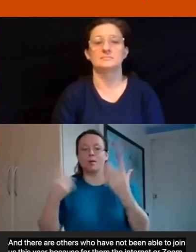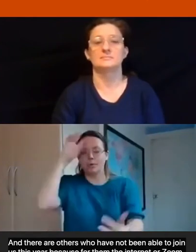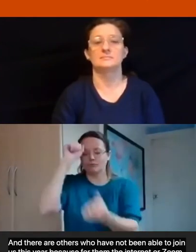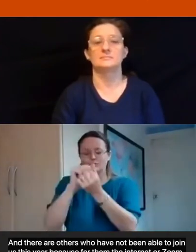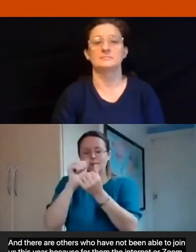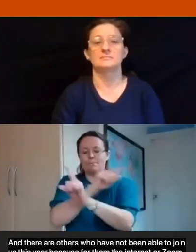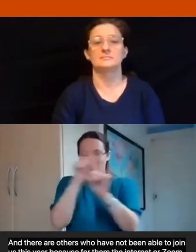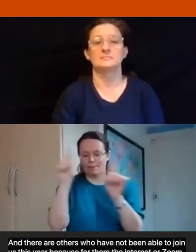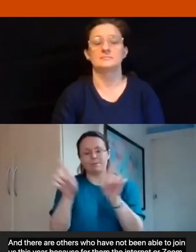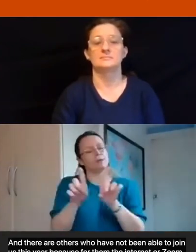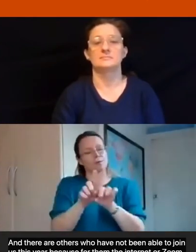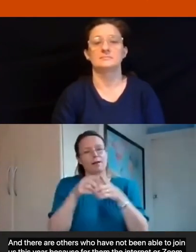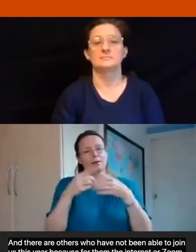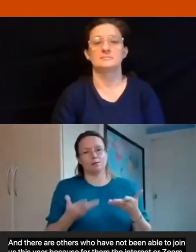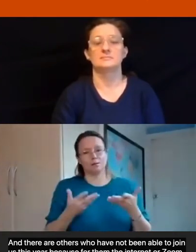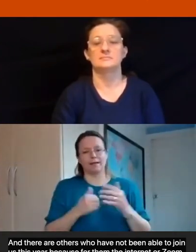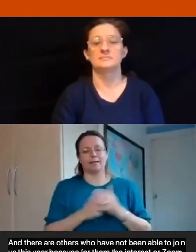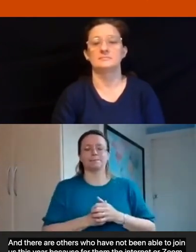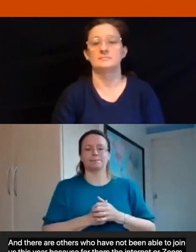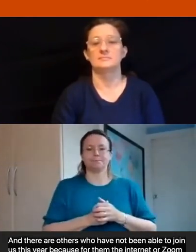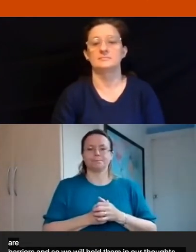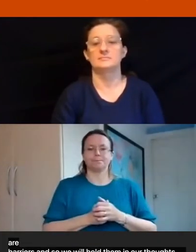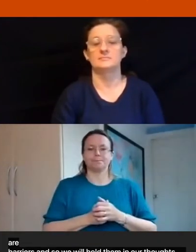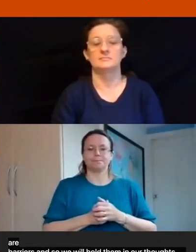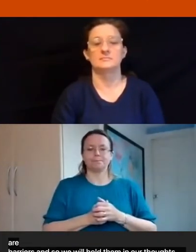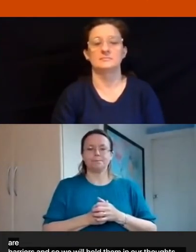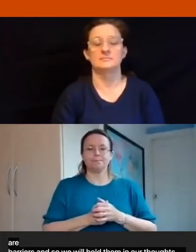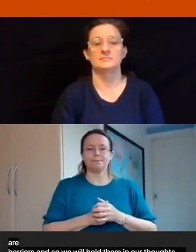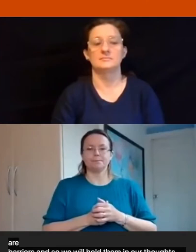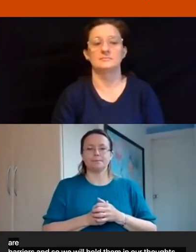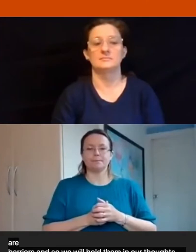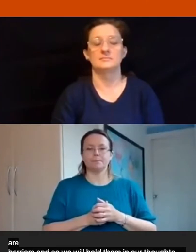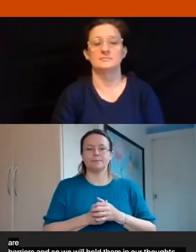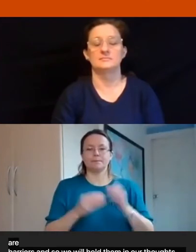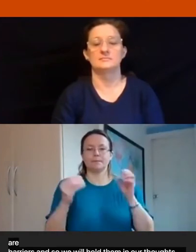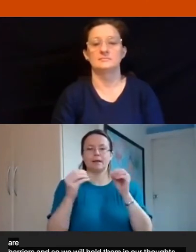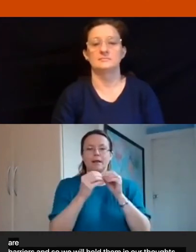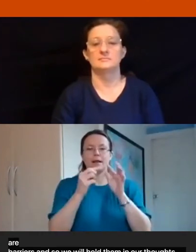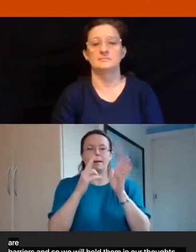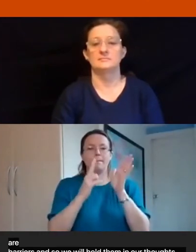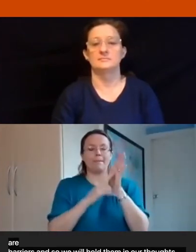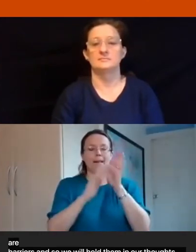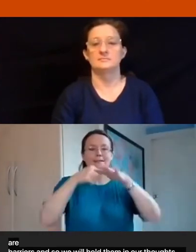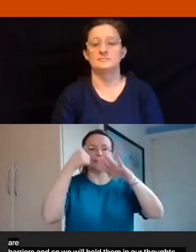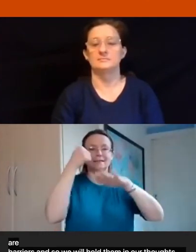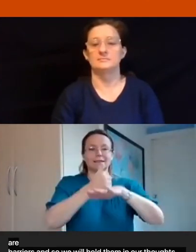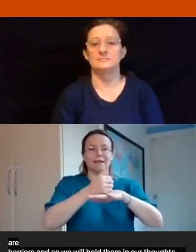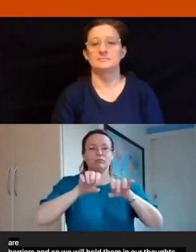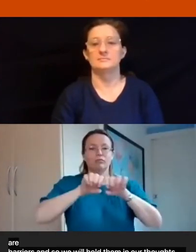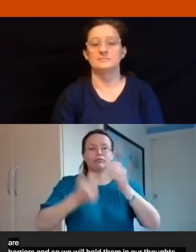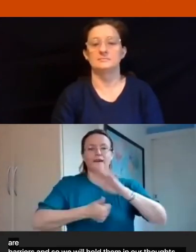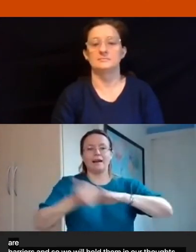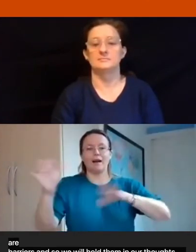prayers as we go through the day ben has put us into tiny groups and in a moment we're going to pop